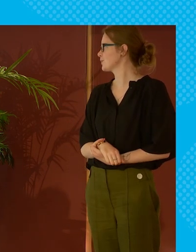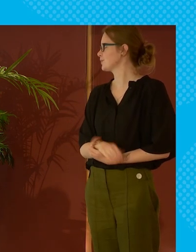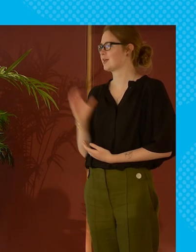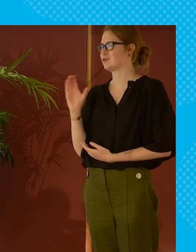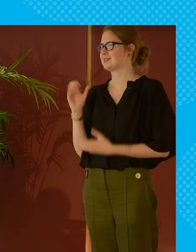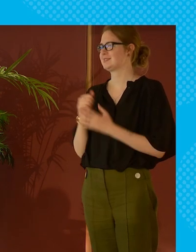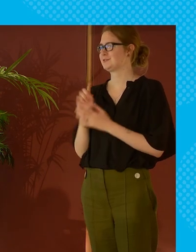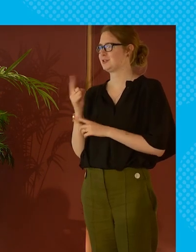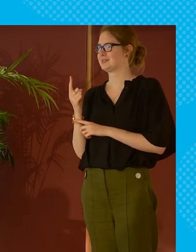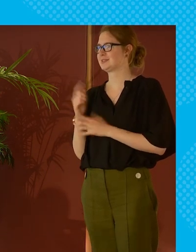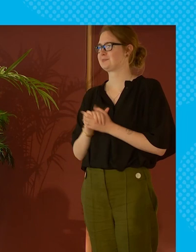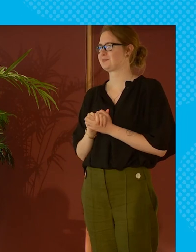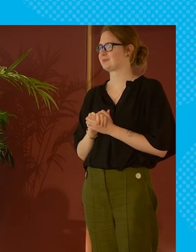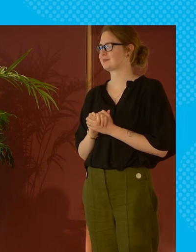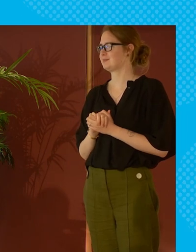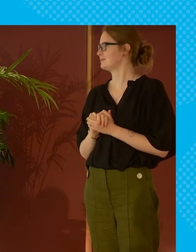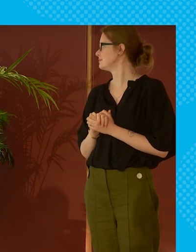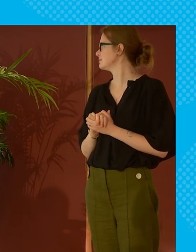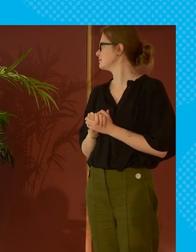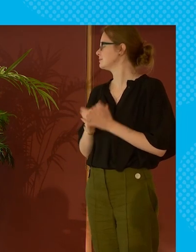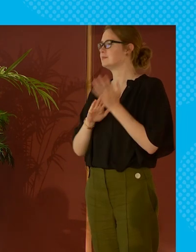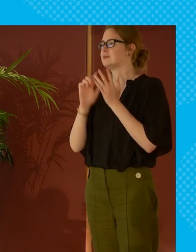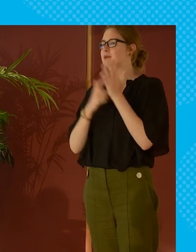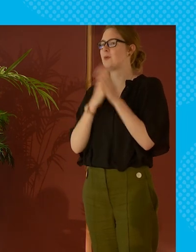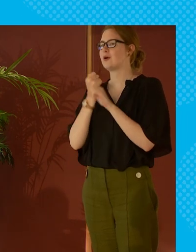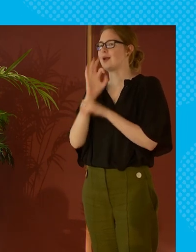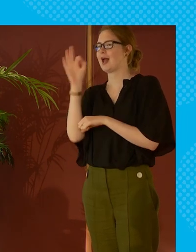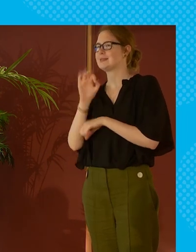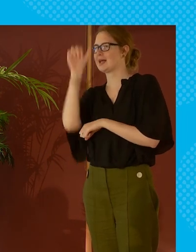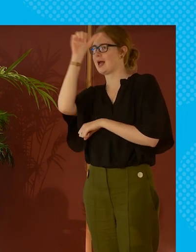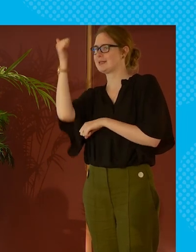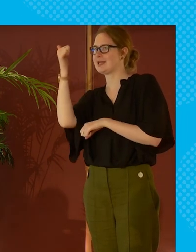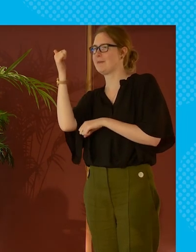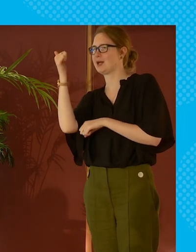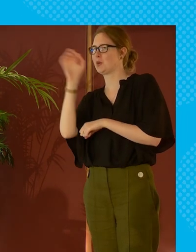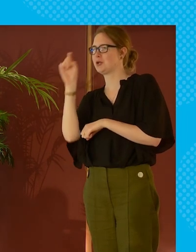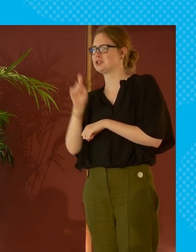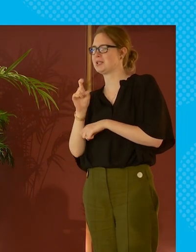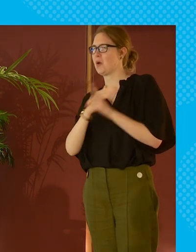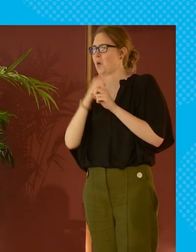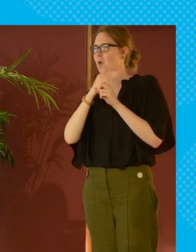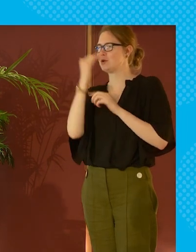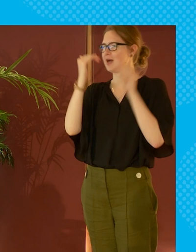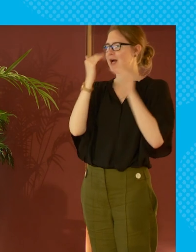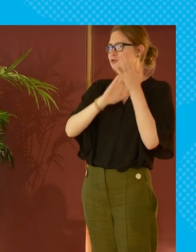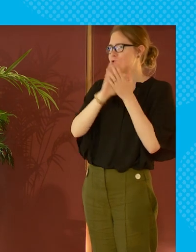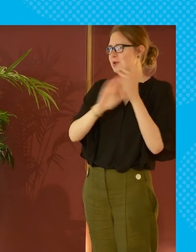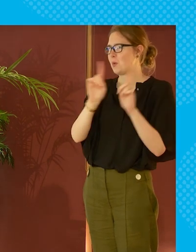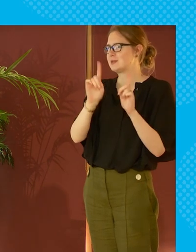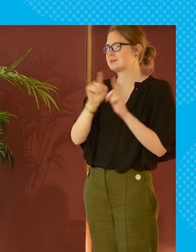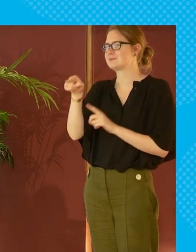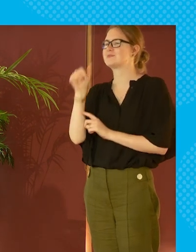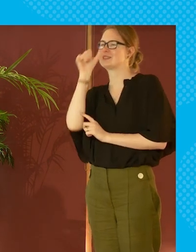chris do you want to pick that up first and work then i'll come to you can i just ask the academic question what do we mean by older adults can you